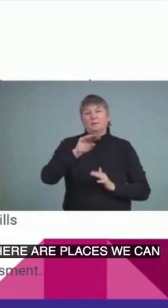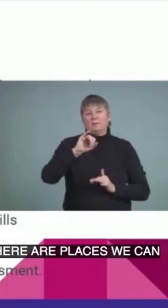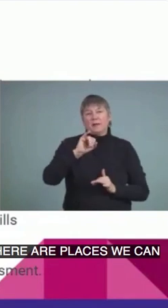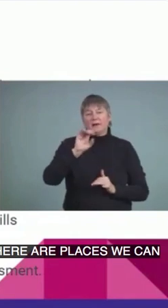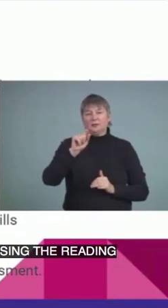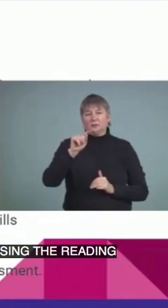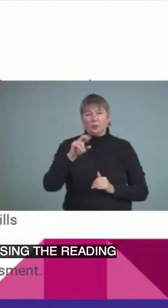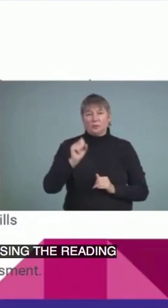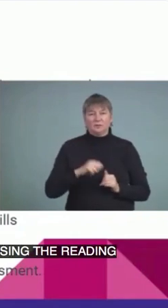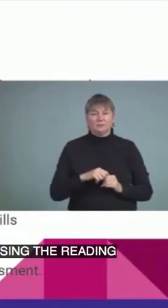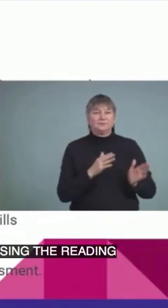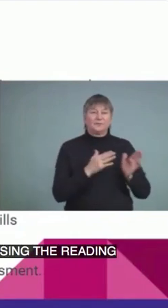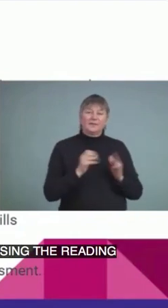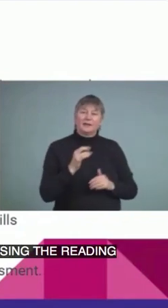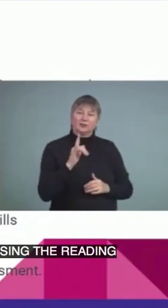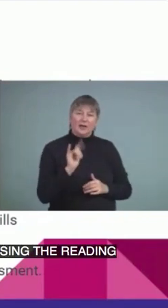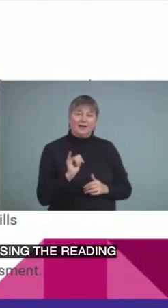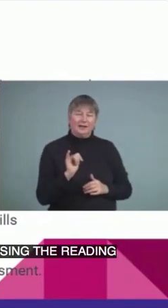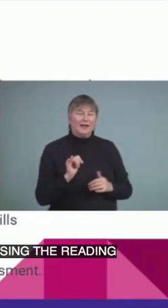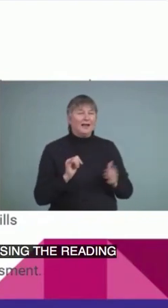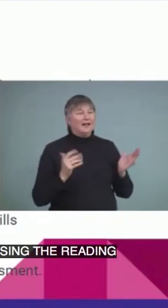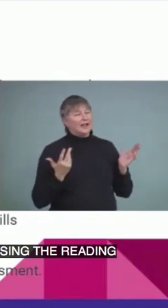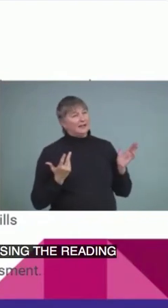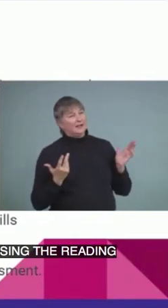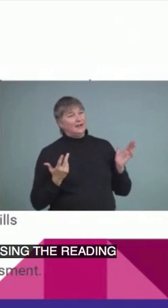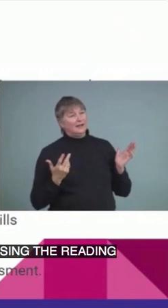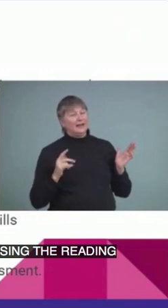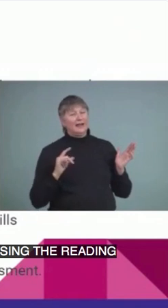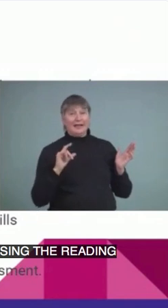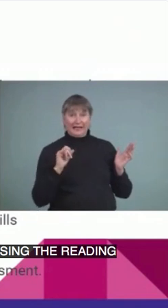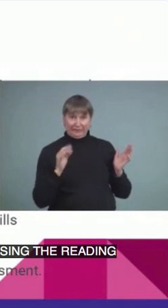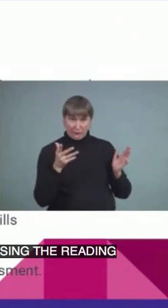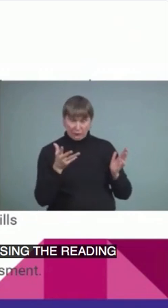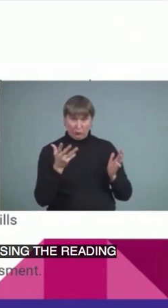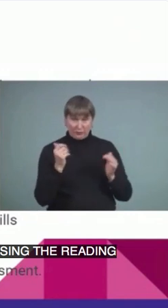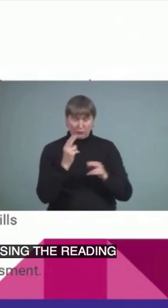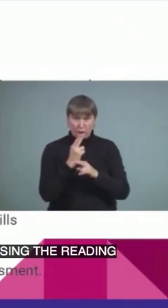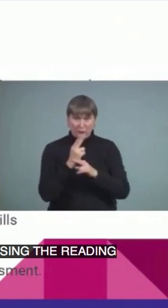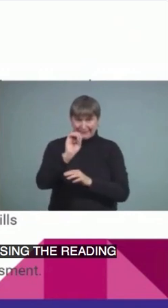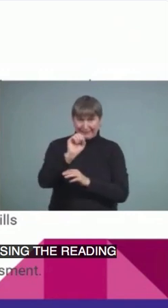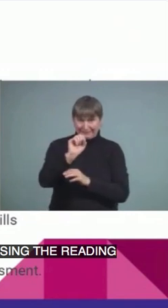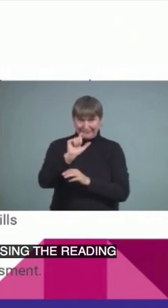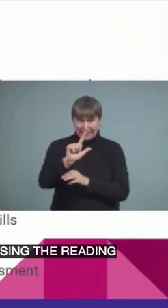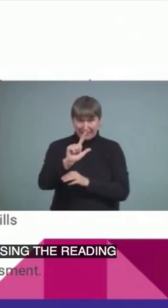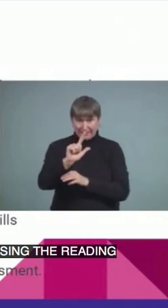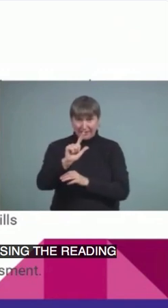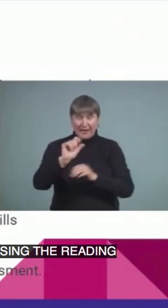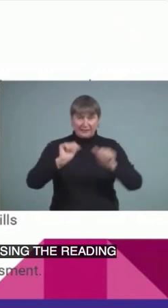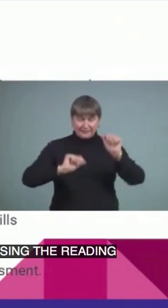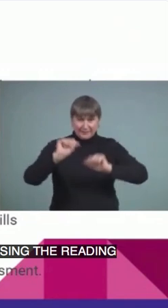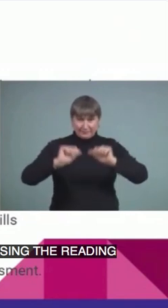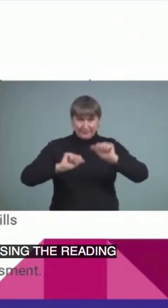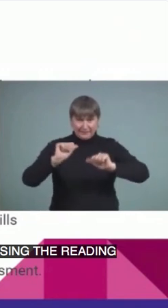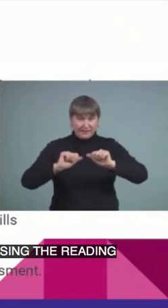I know that I always say, if you are going to do the ESL assessment, if English is one of the languages